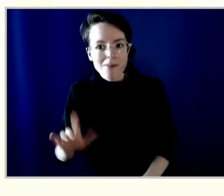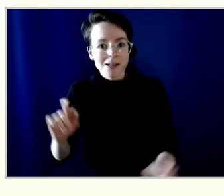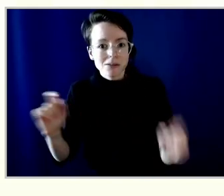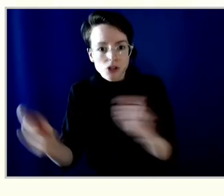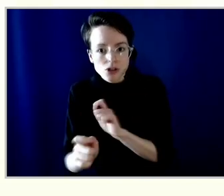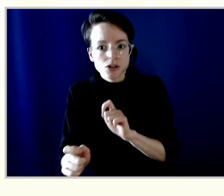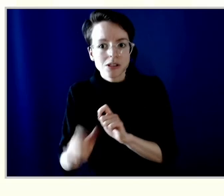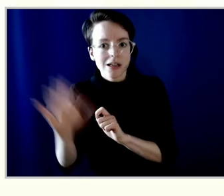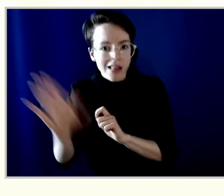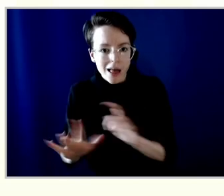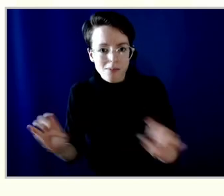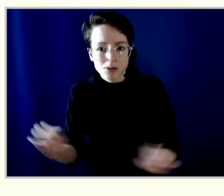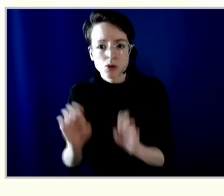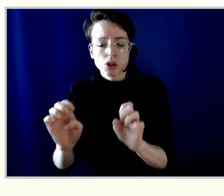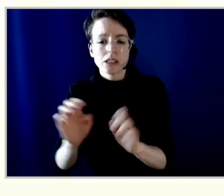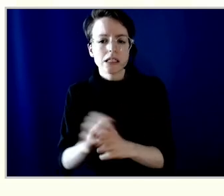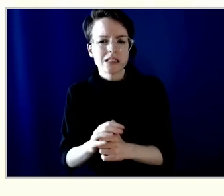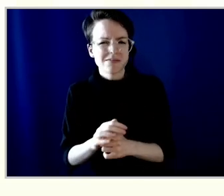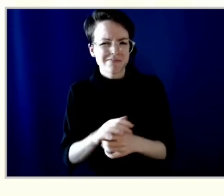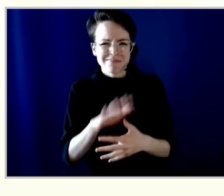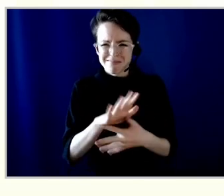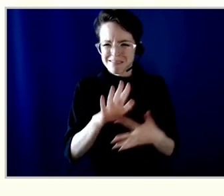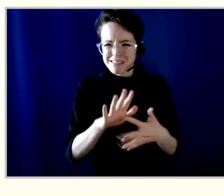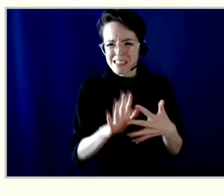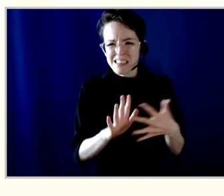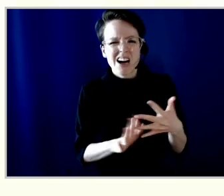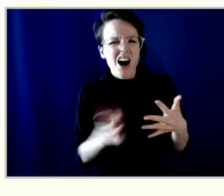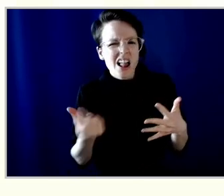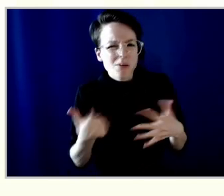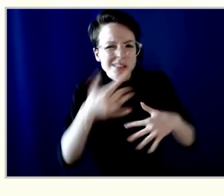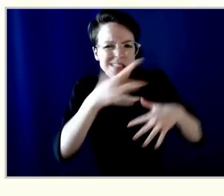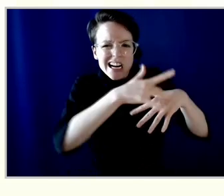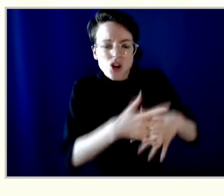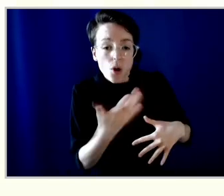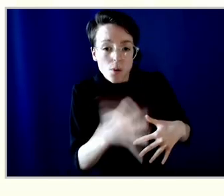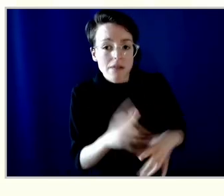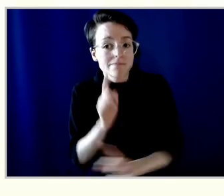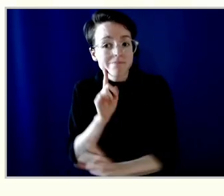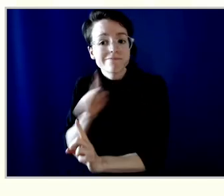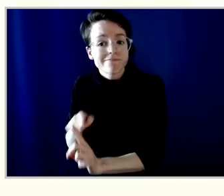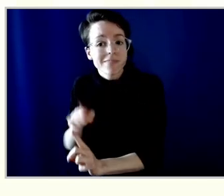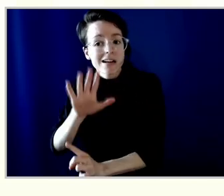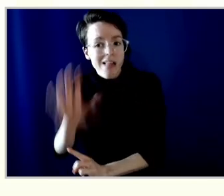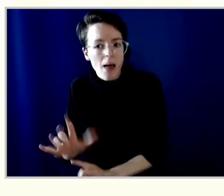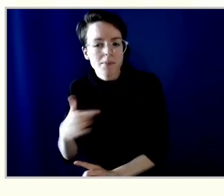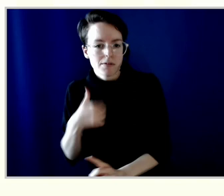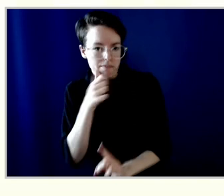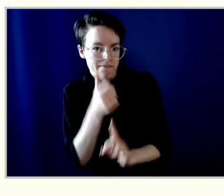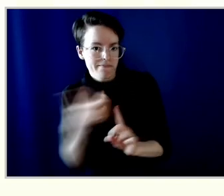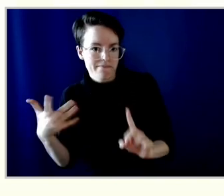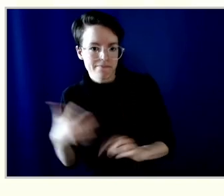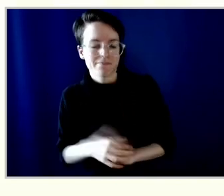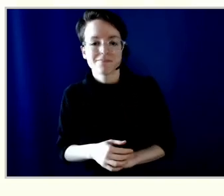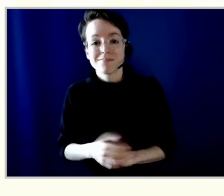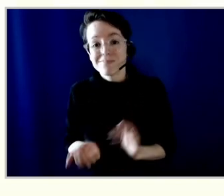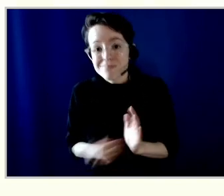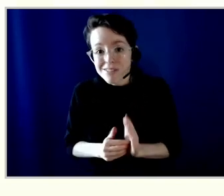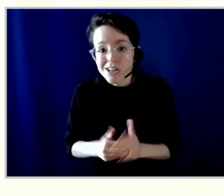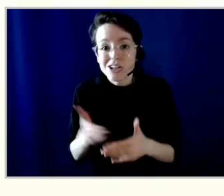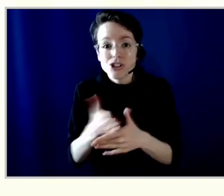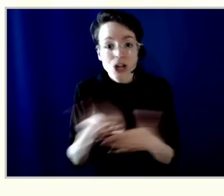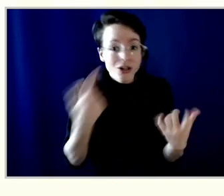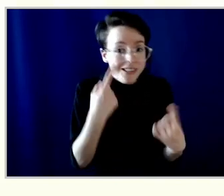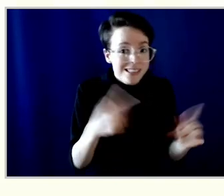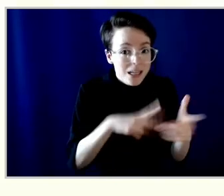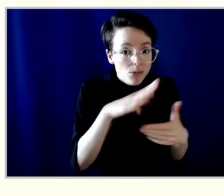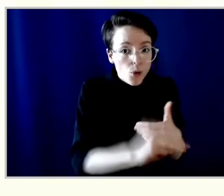climate since we already spoke about anti-racism. So in the same vein, we do quite a bit through shared success through our community investment work. And